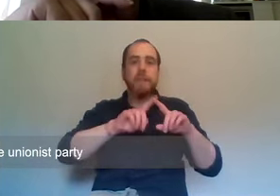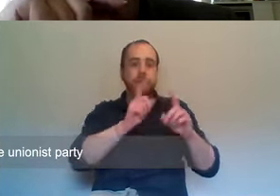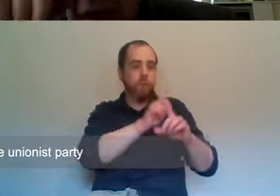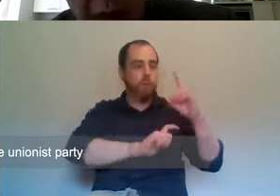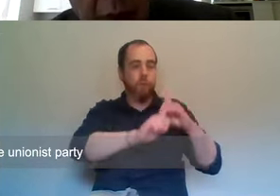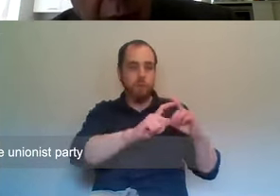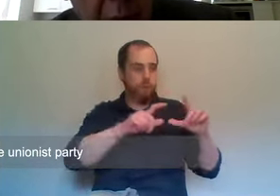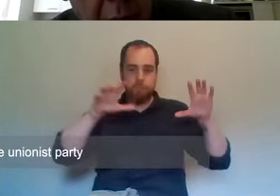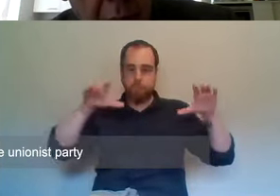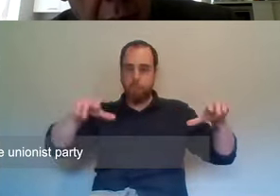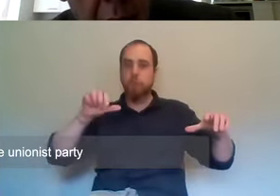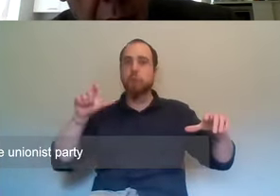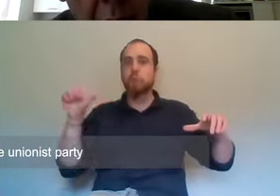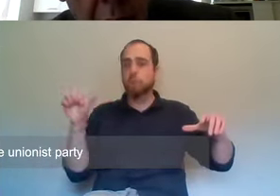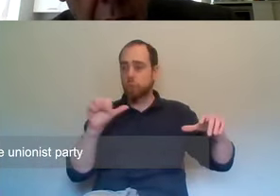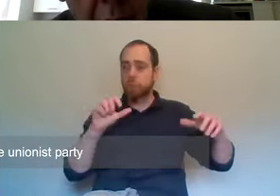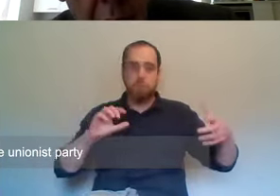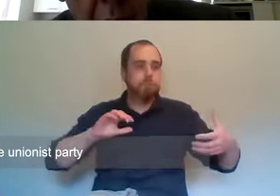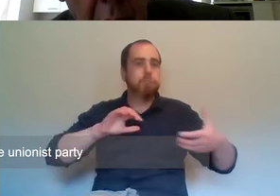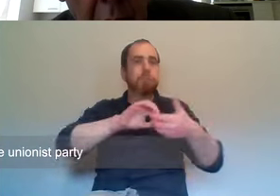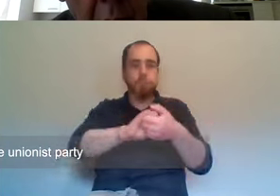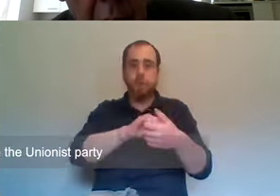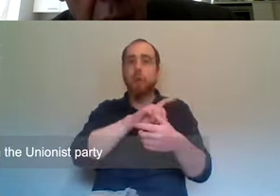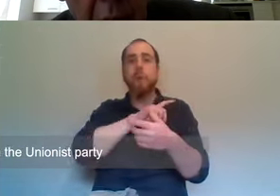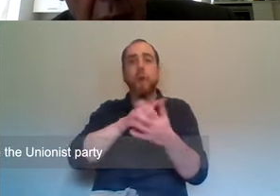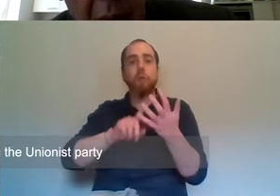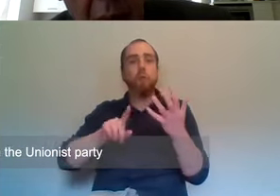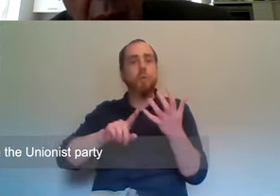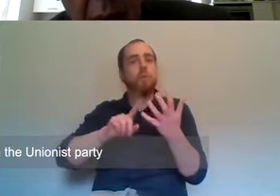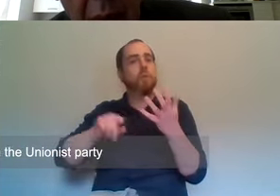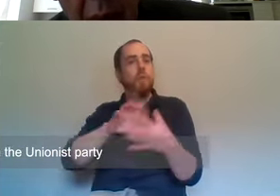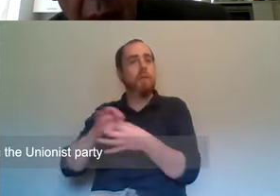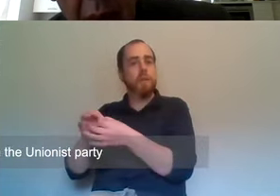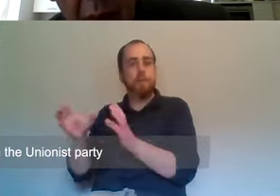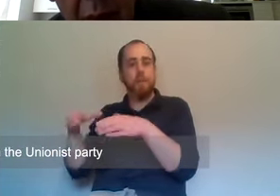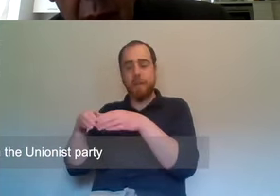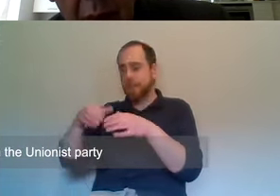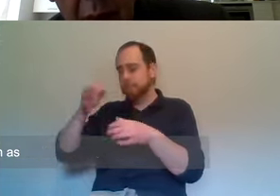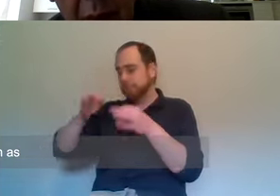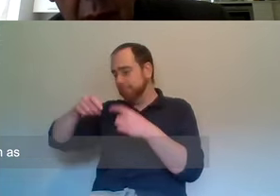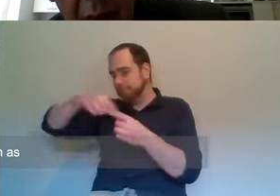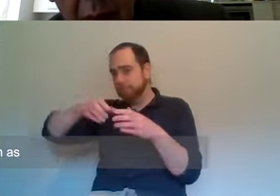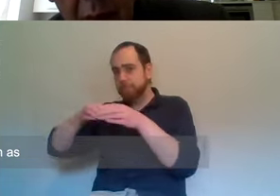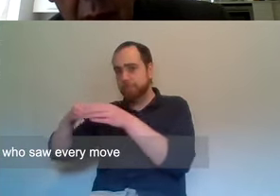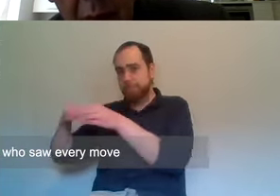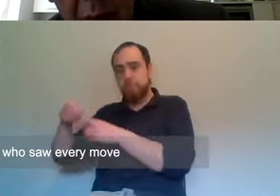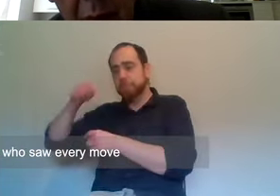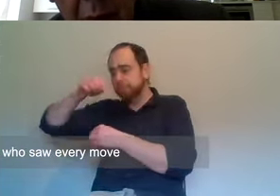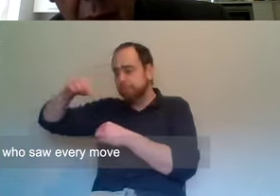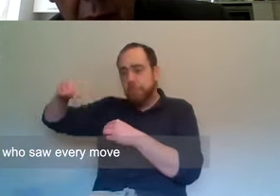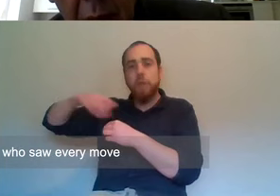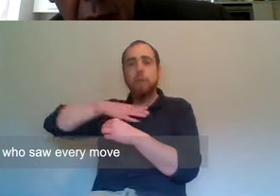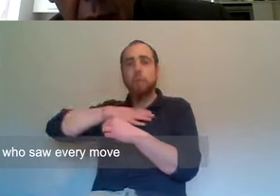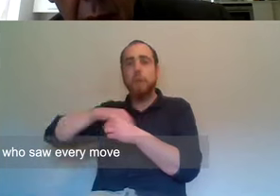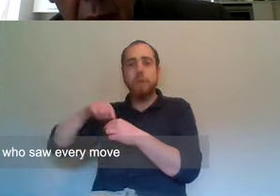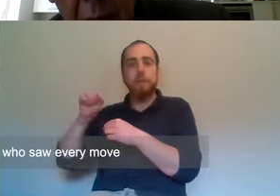say, the, the Unionist Party and externally from the Unionist Party, um, such as people who wanted to, to, who